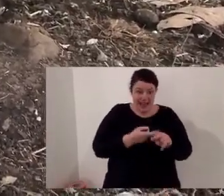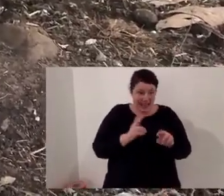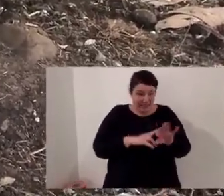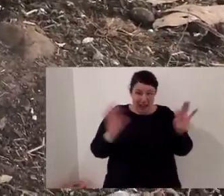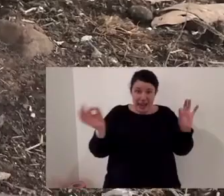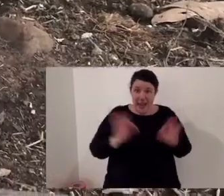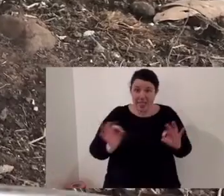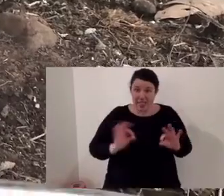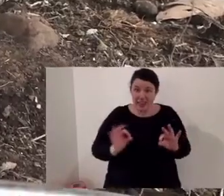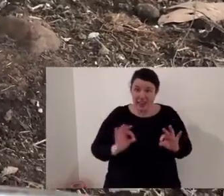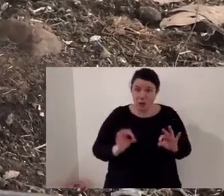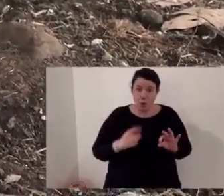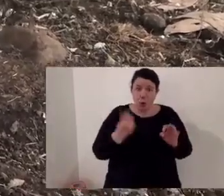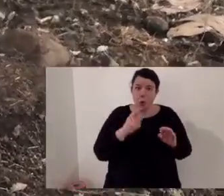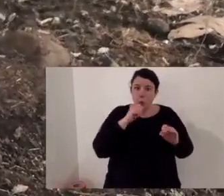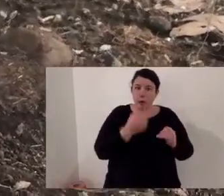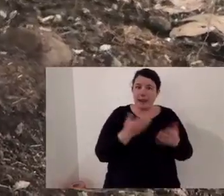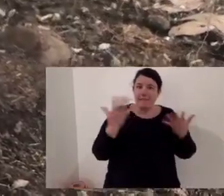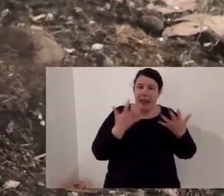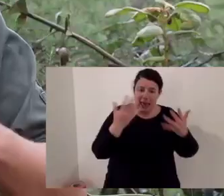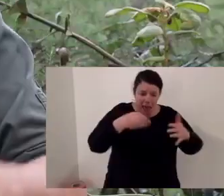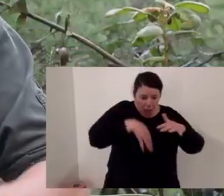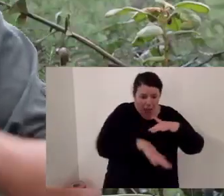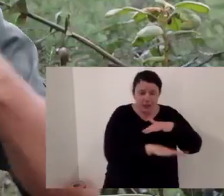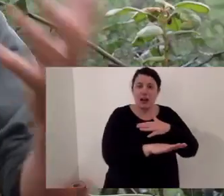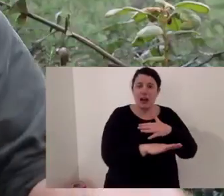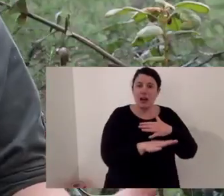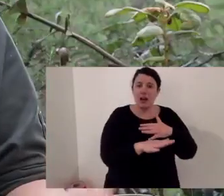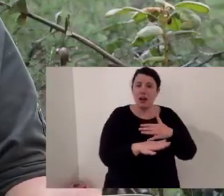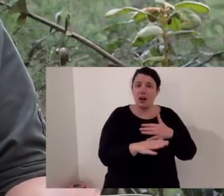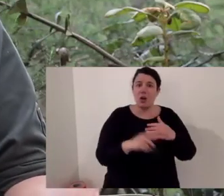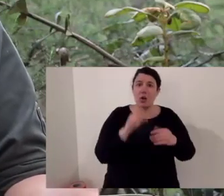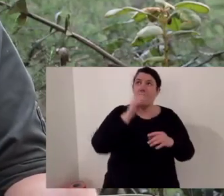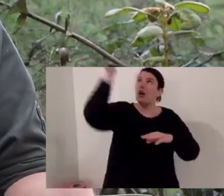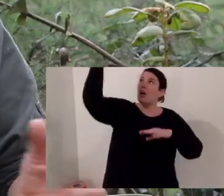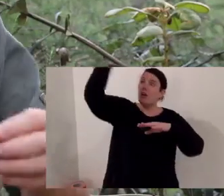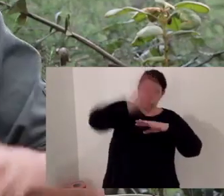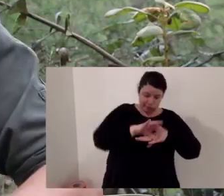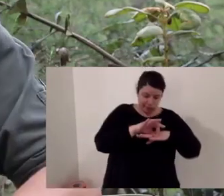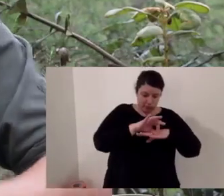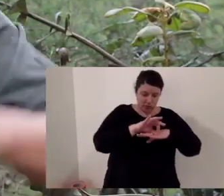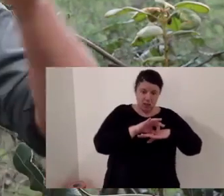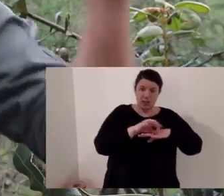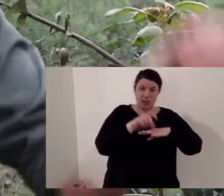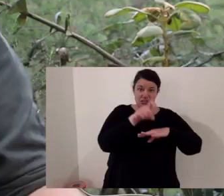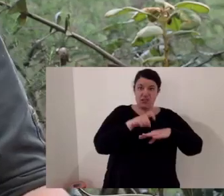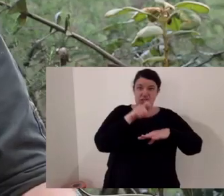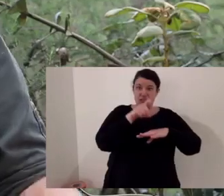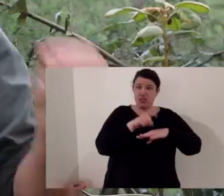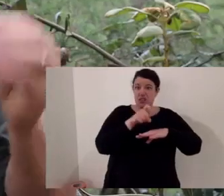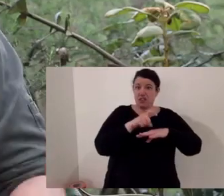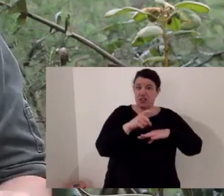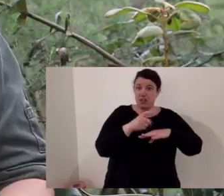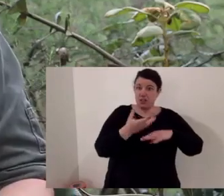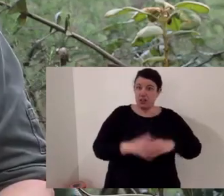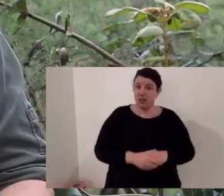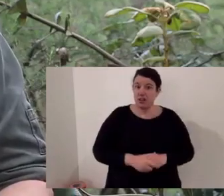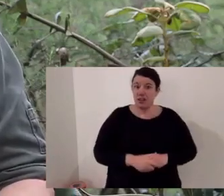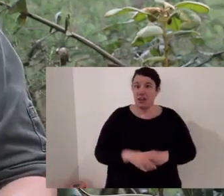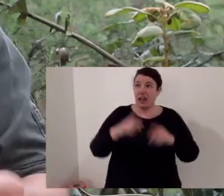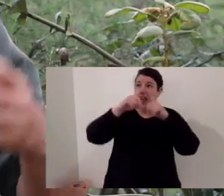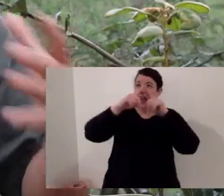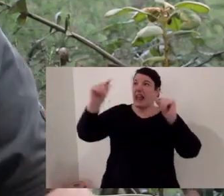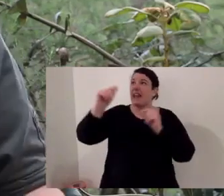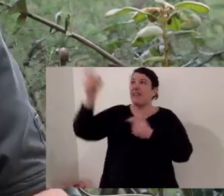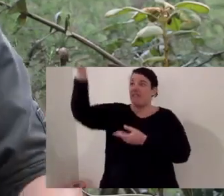every year. If we don't have the potteroo who's oxygenating the soil? Who's planting the seeds that are sitting on the surface?